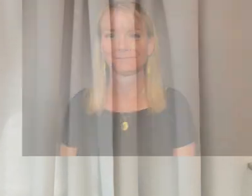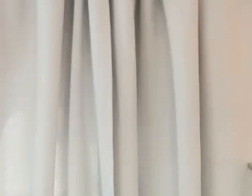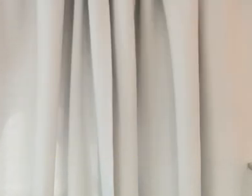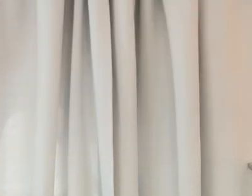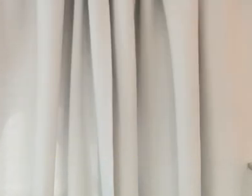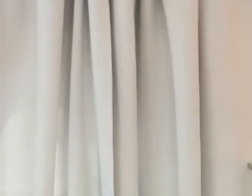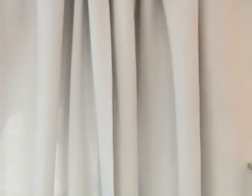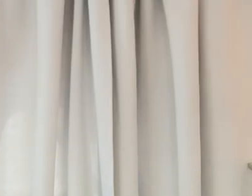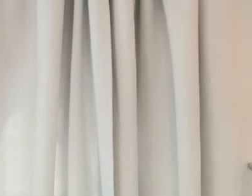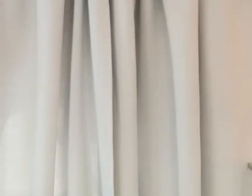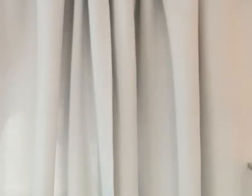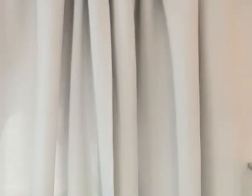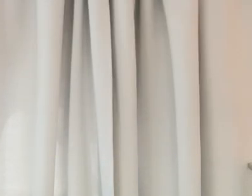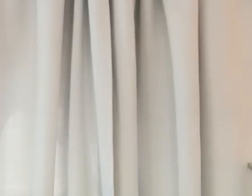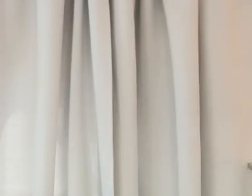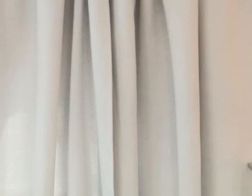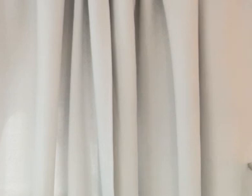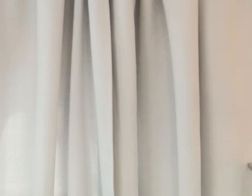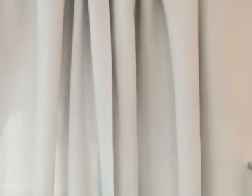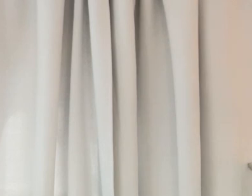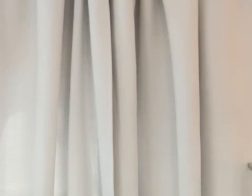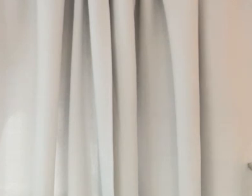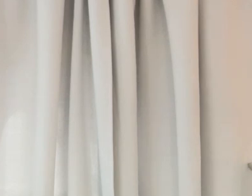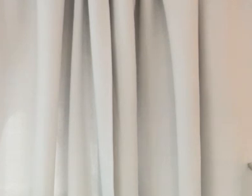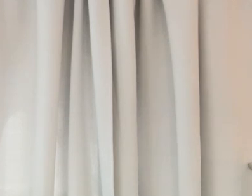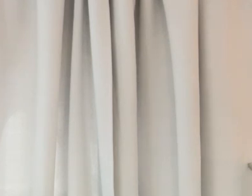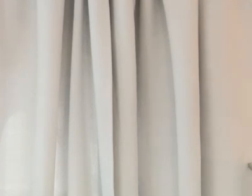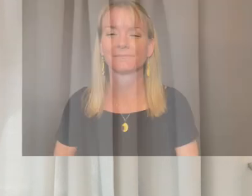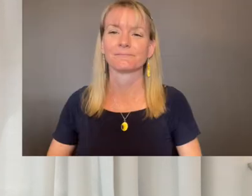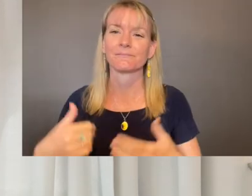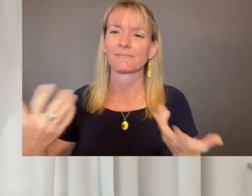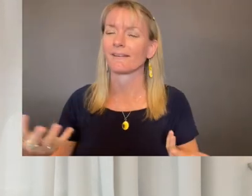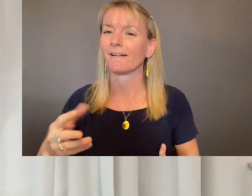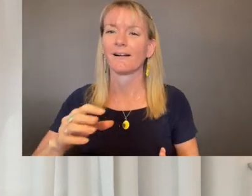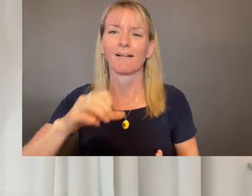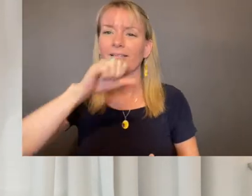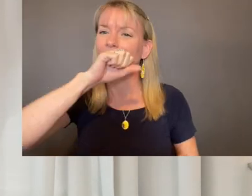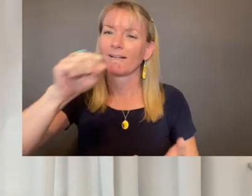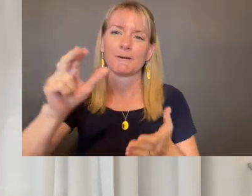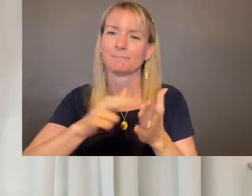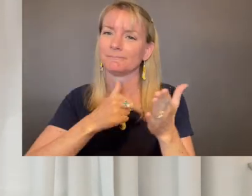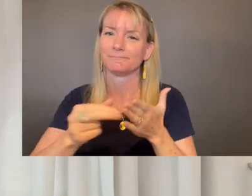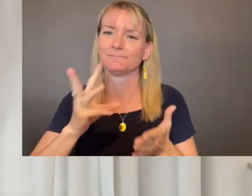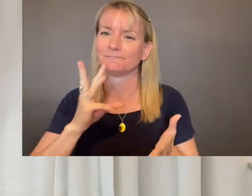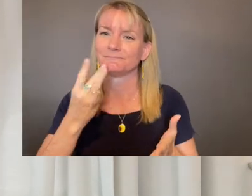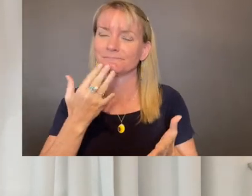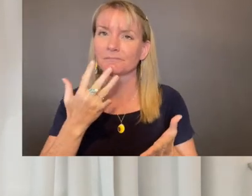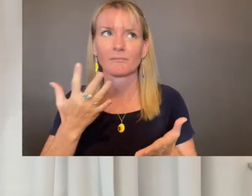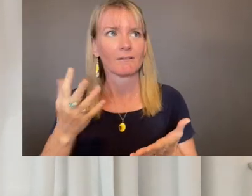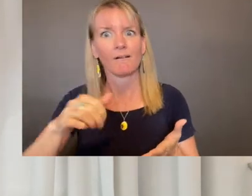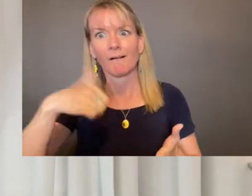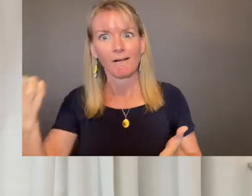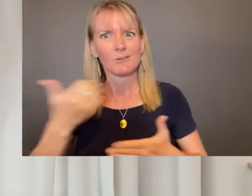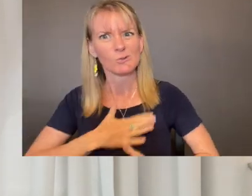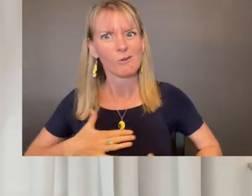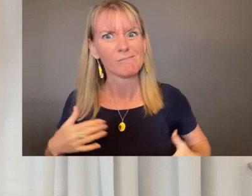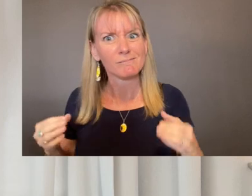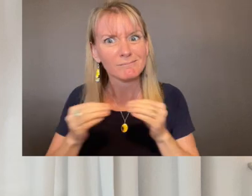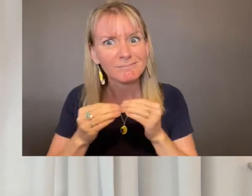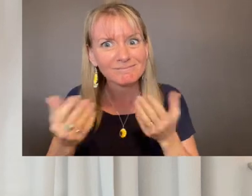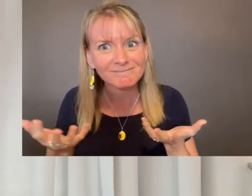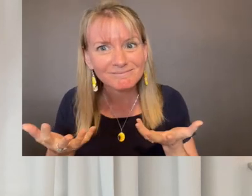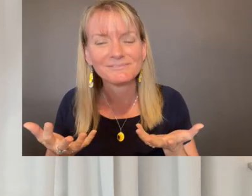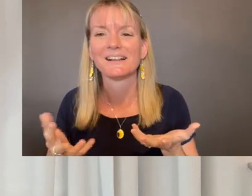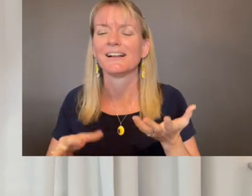to DeDiaz at waterstrokes.com. I love painting watercolors but I enjoy even